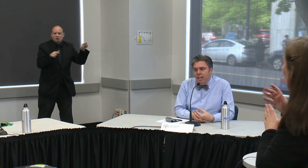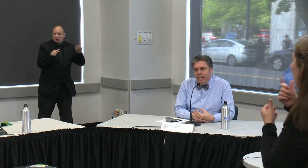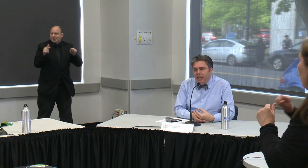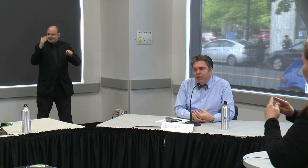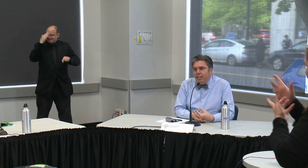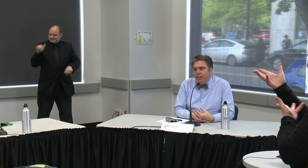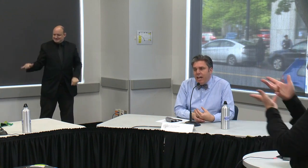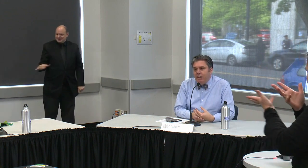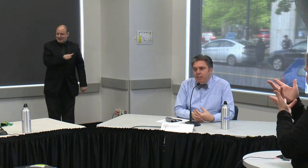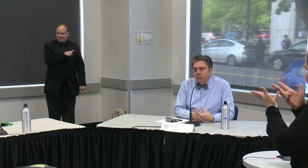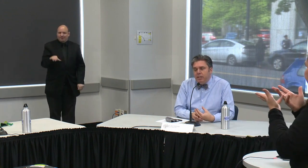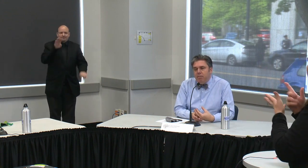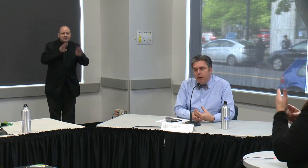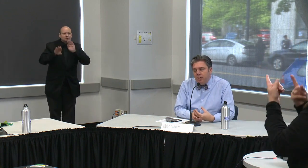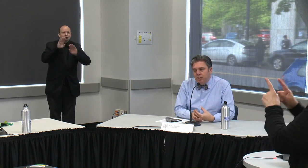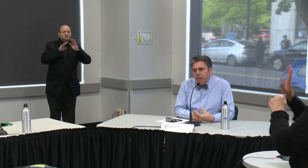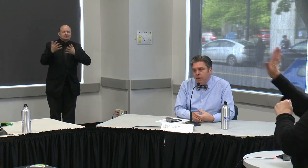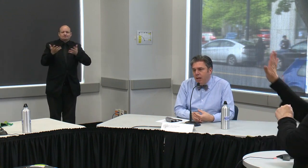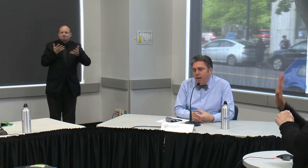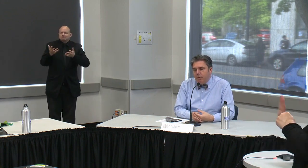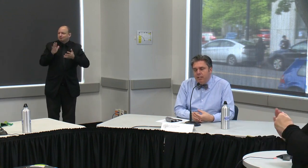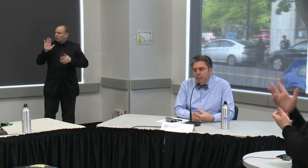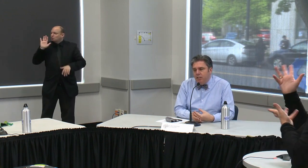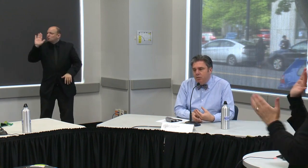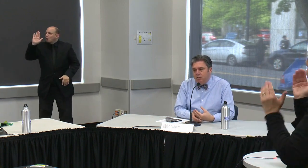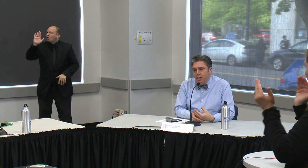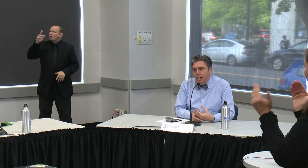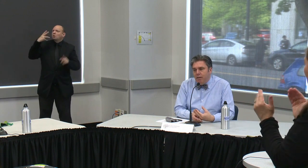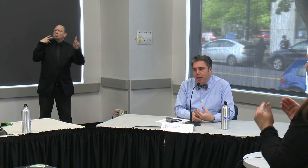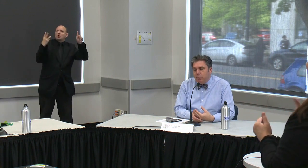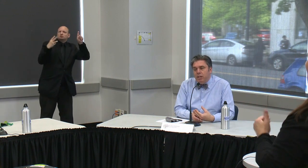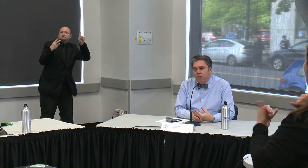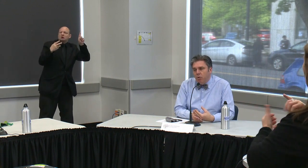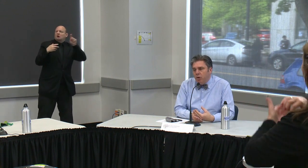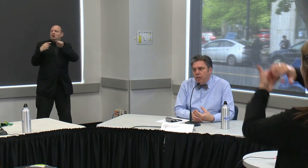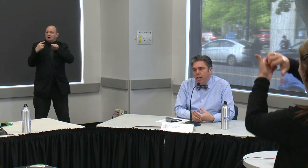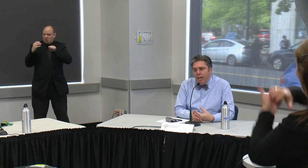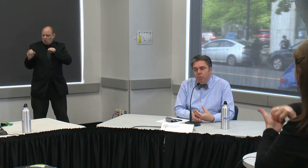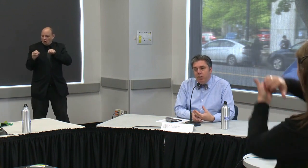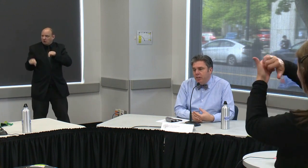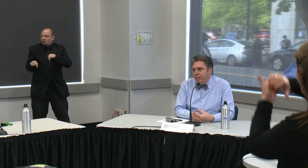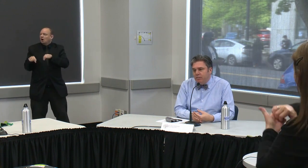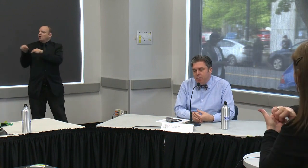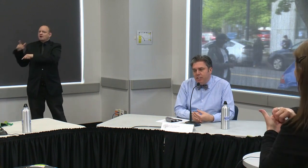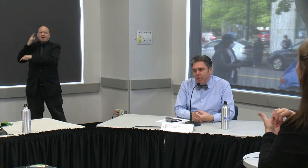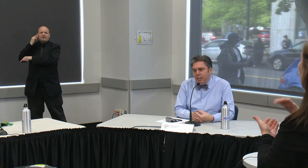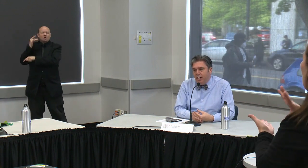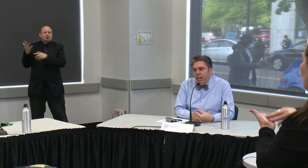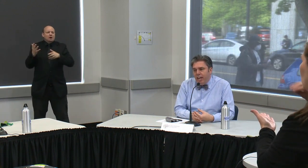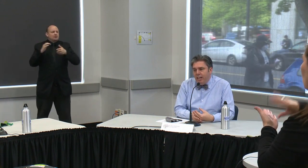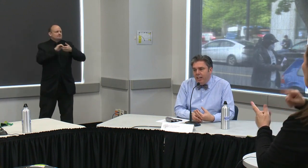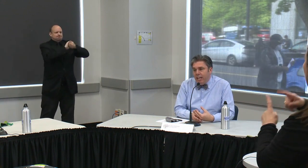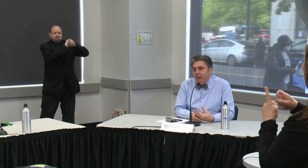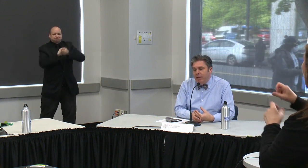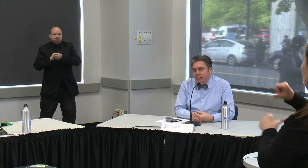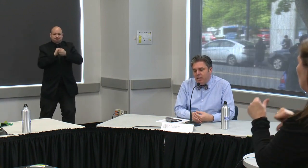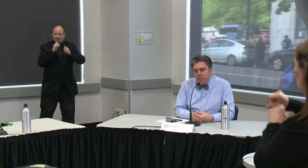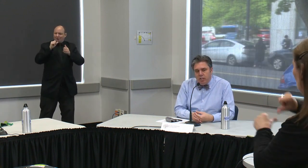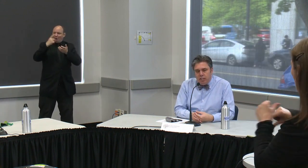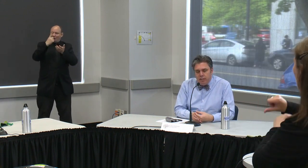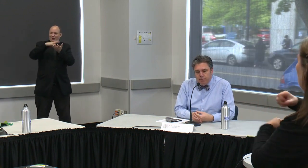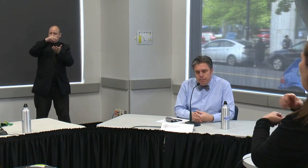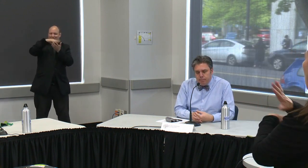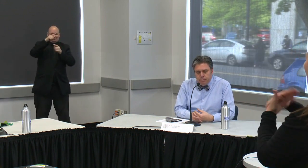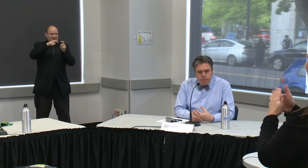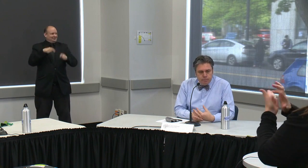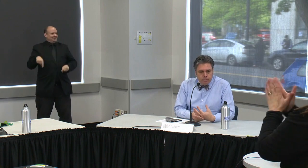colleagues and i think that spirit of partnership um continues um as we go forward and we'll learn things from each other and that'll make us